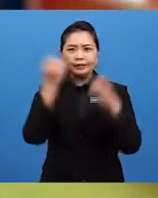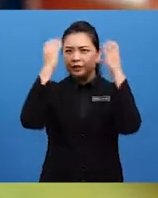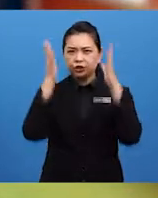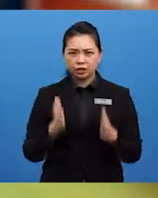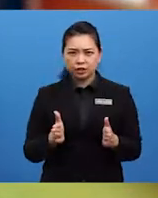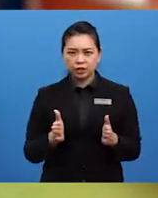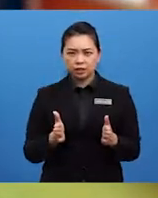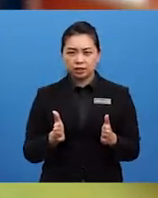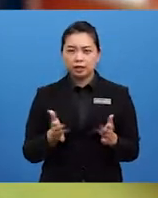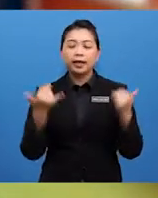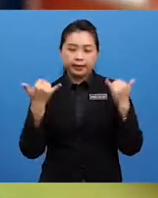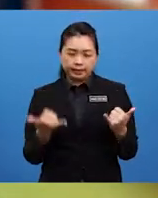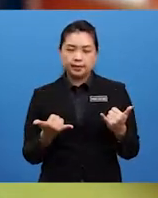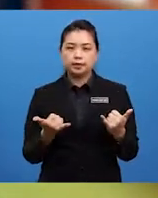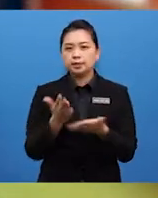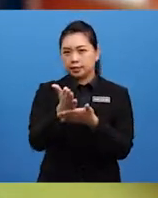to our teacher?